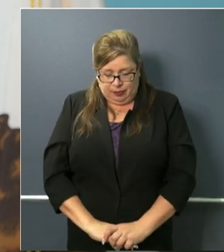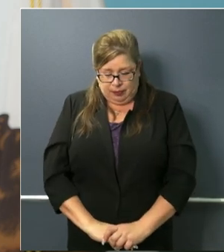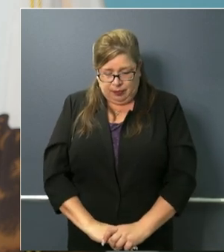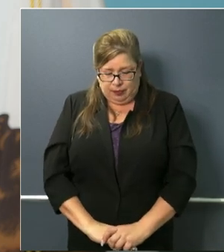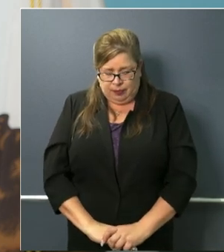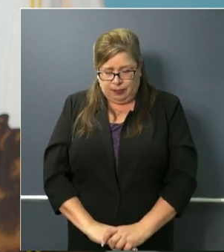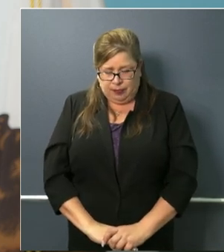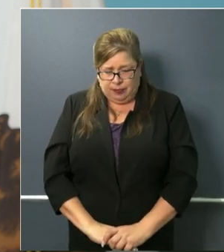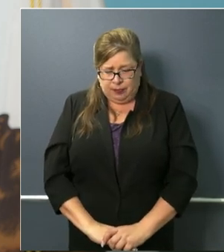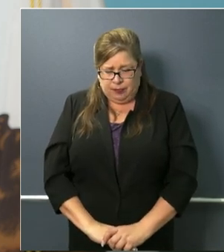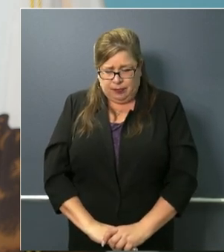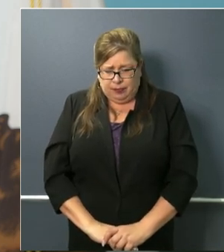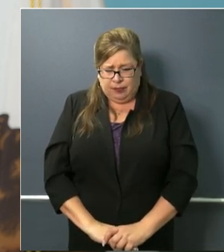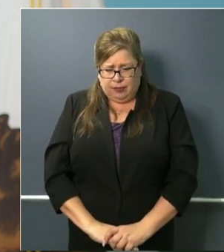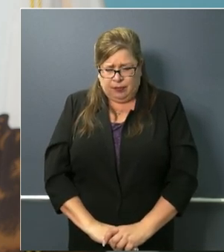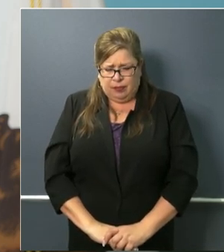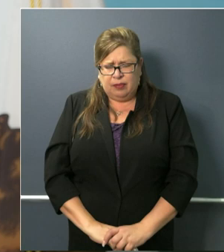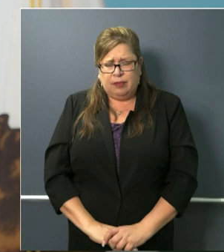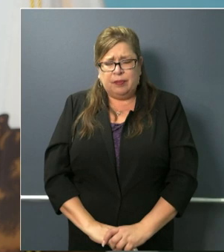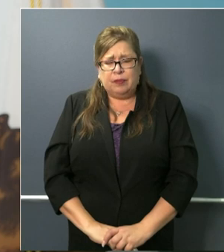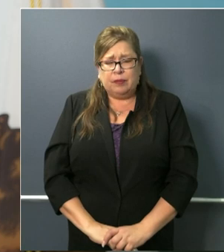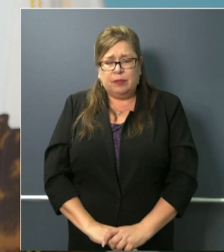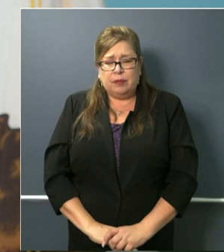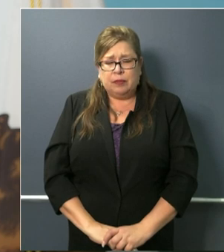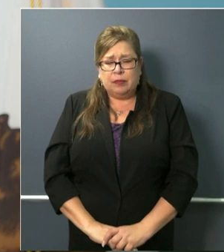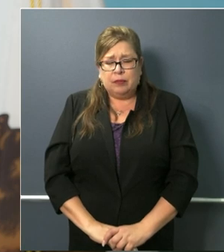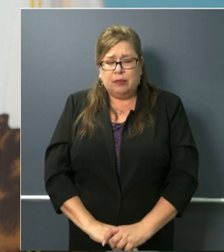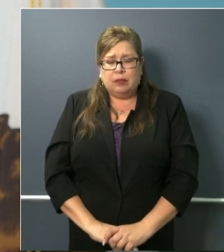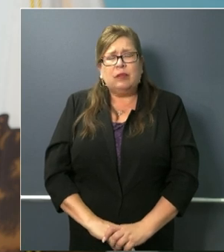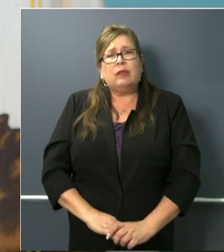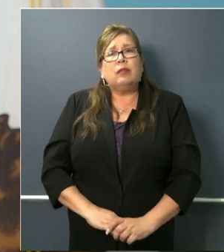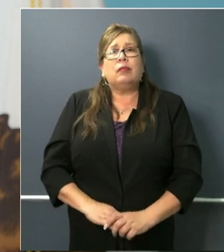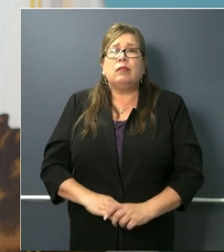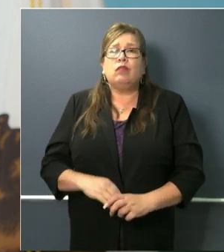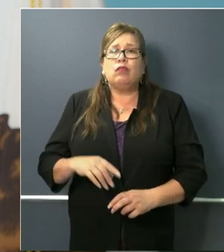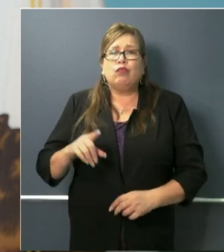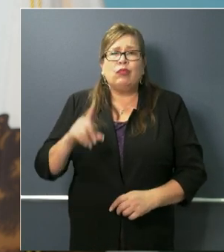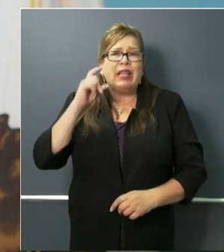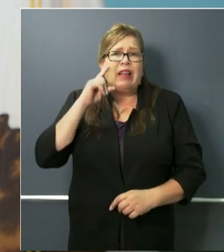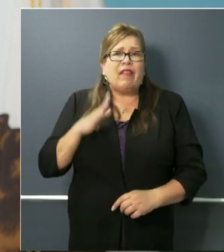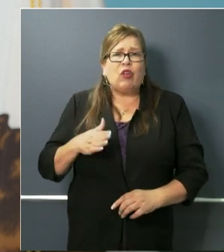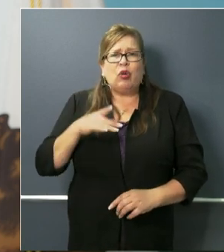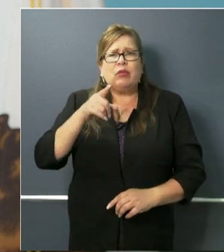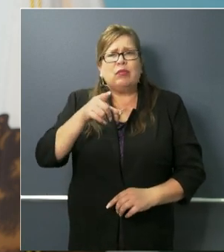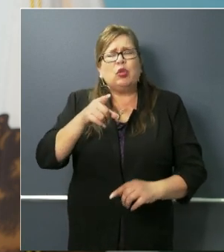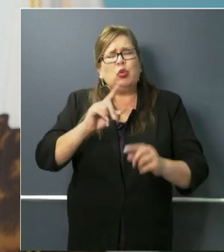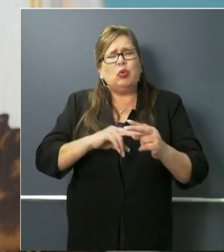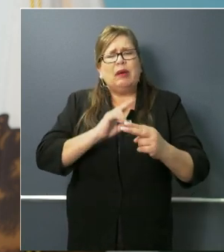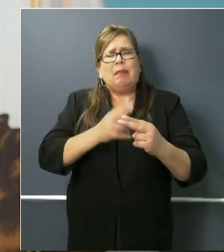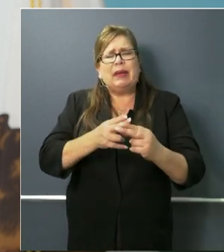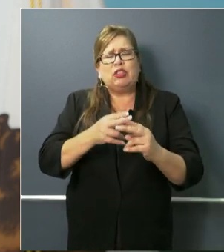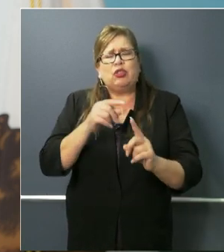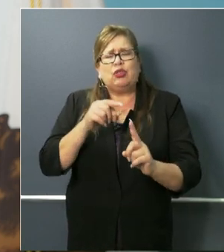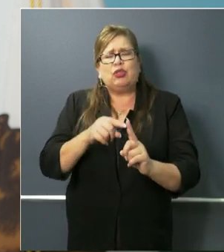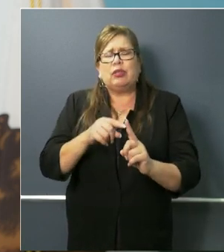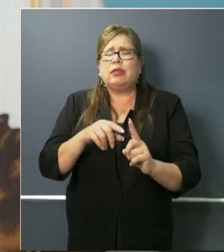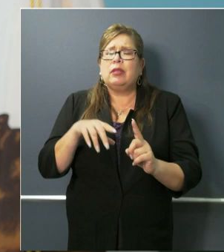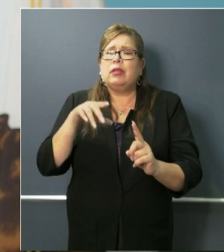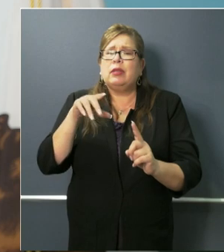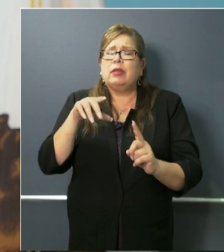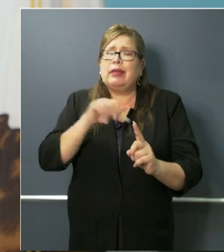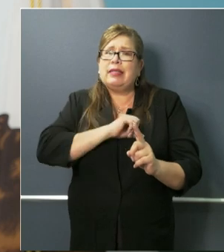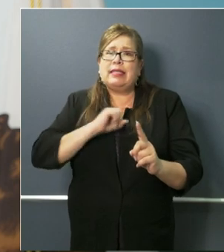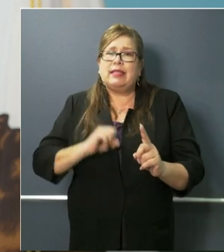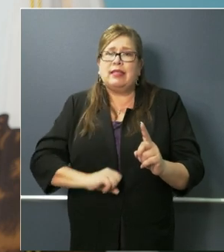an antibody test from stanford uh i'm not seeing it listed as having received emergency use authorization from the fda uh